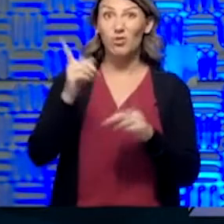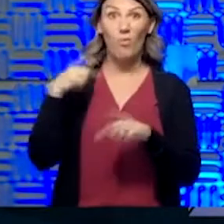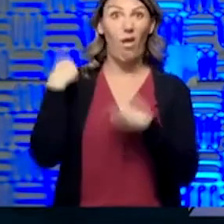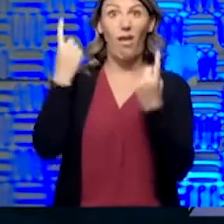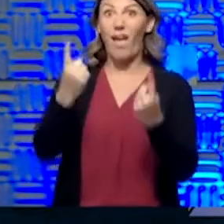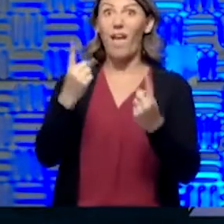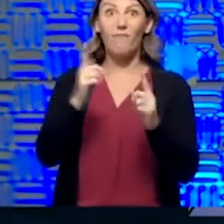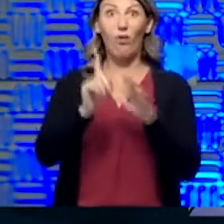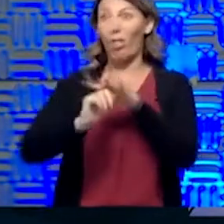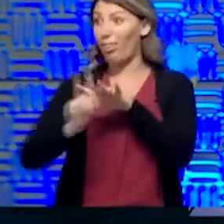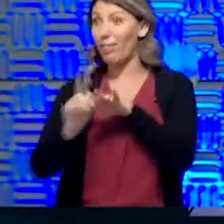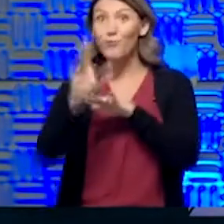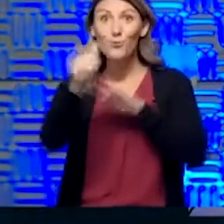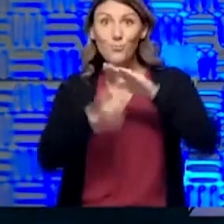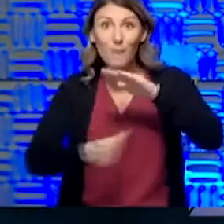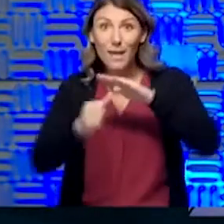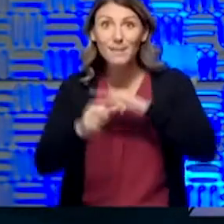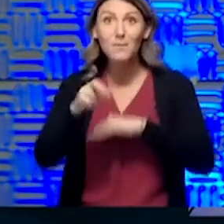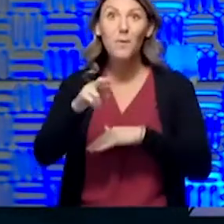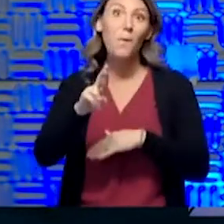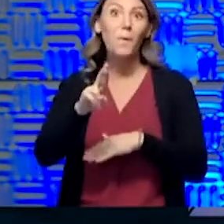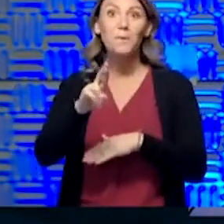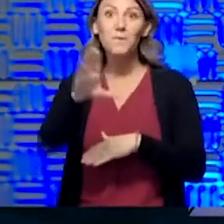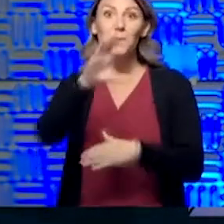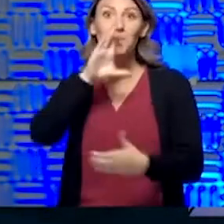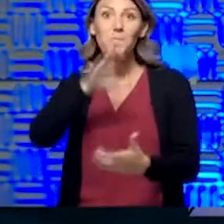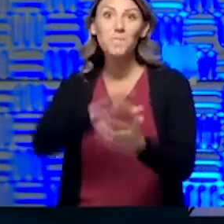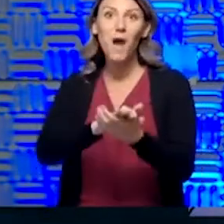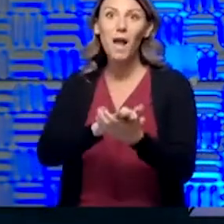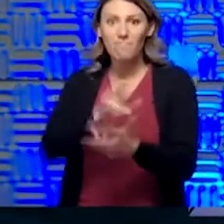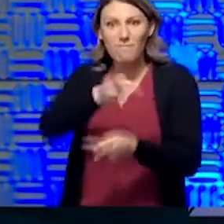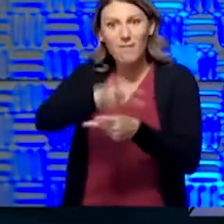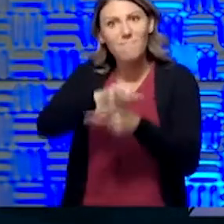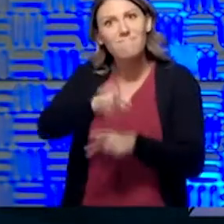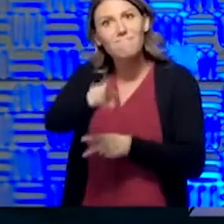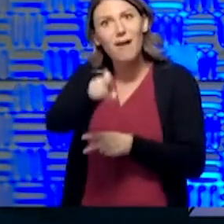does your wife just kind of keep you there as a measure of safekeeping?